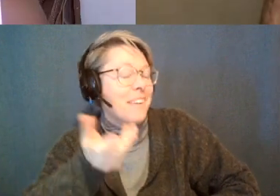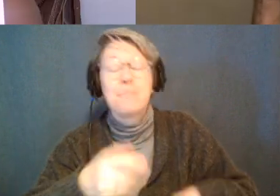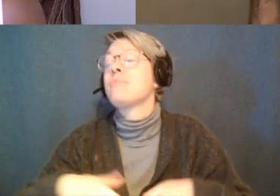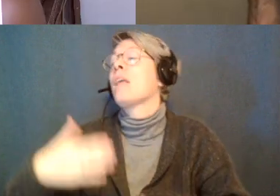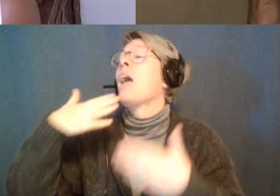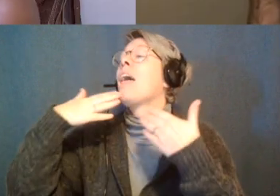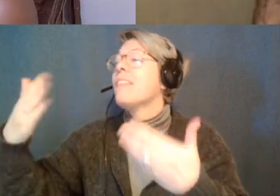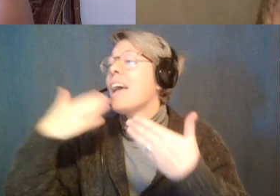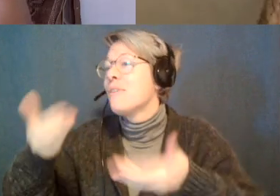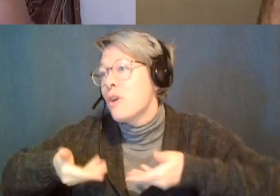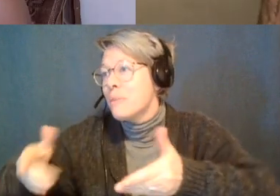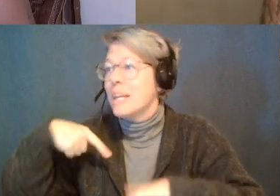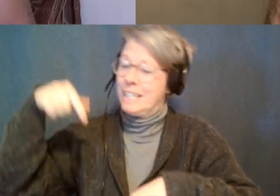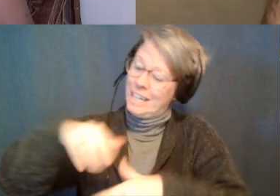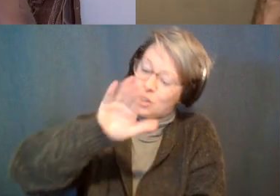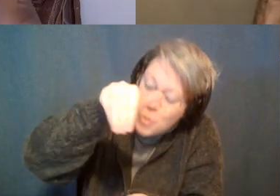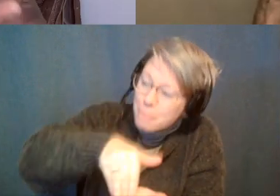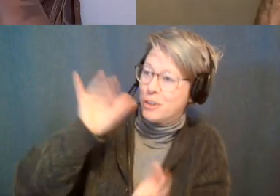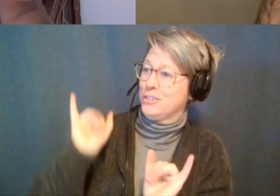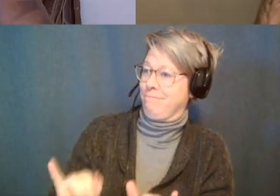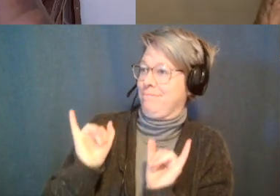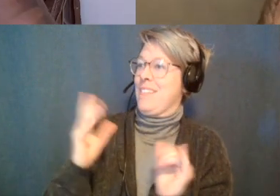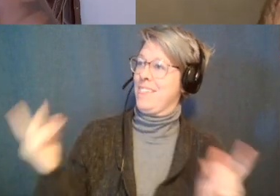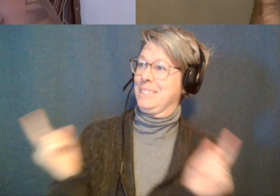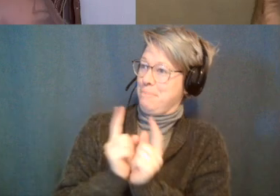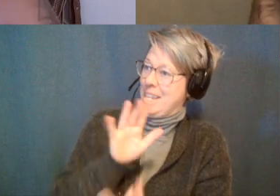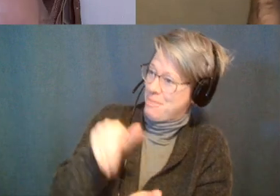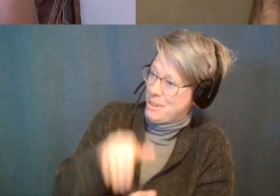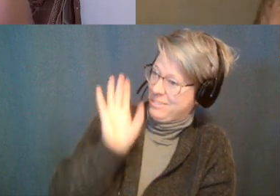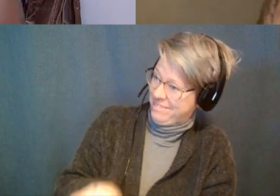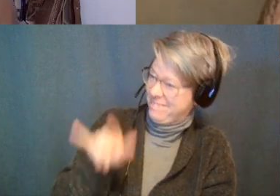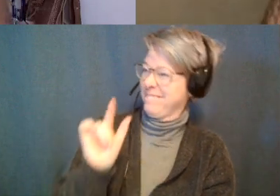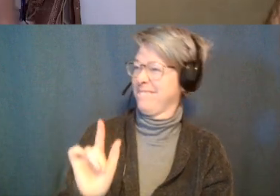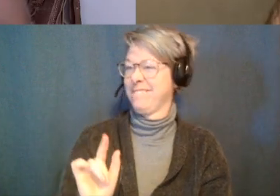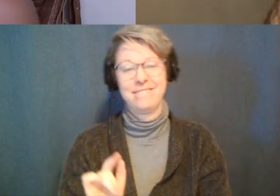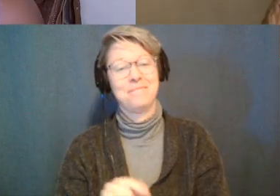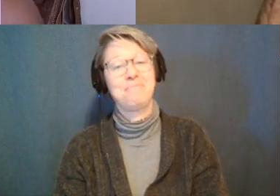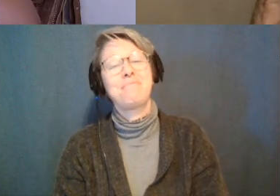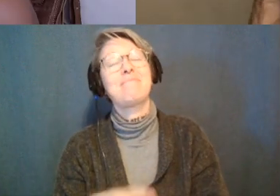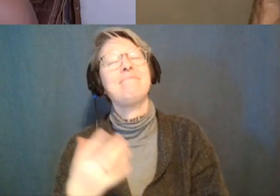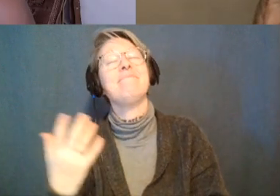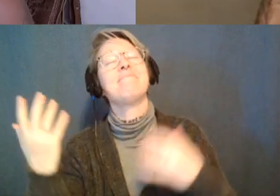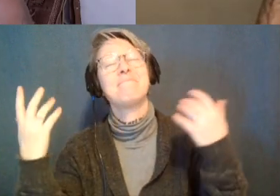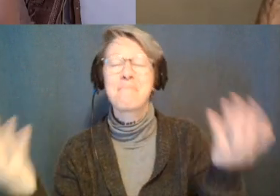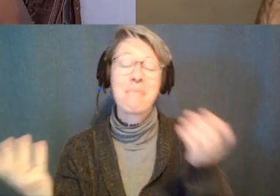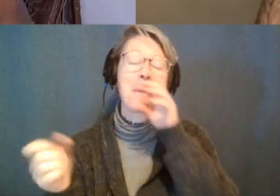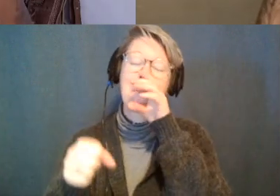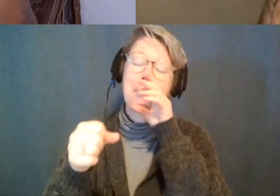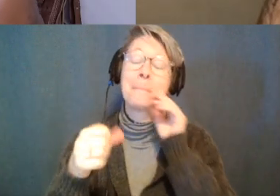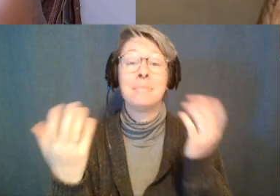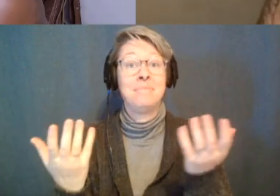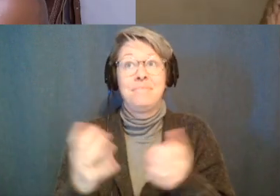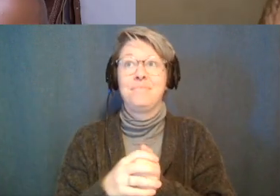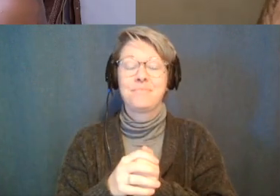you for inviting me into the middle that's that's i'm just saying let's meet in the middle that's what we're doing um yeah like this is